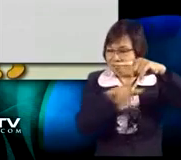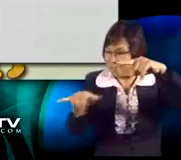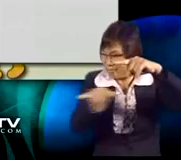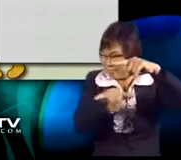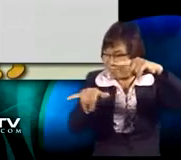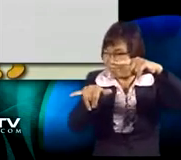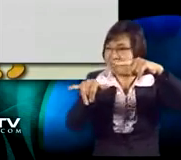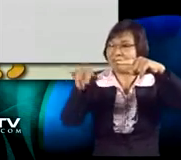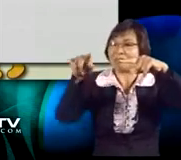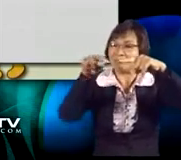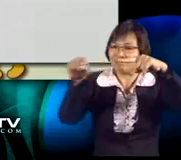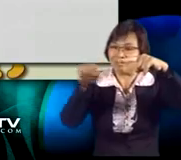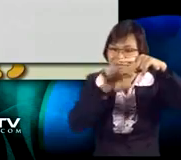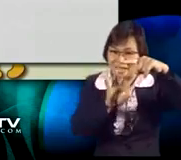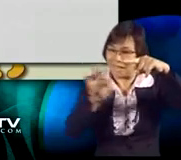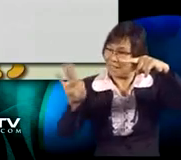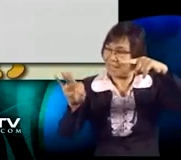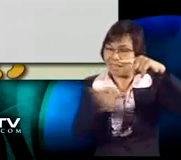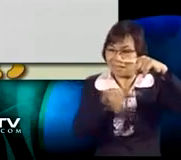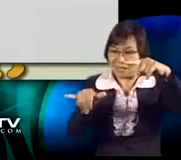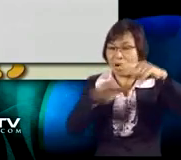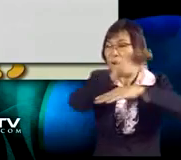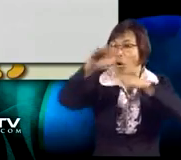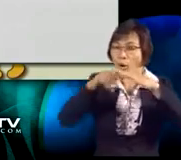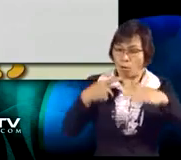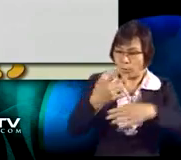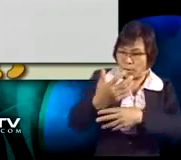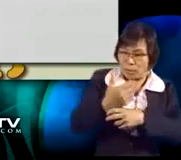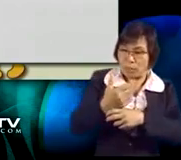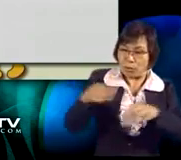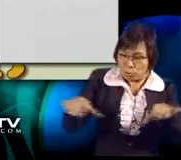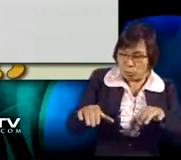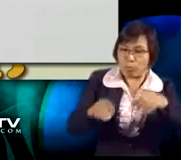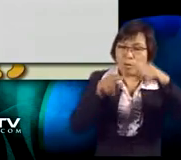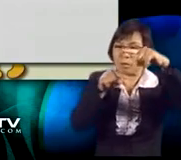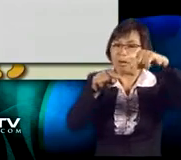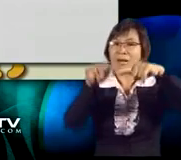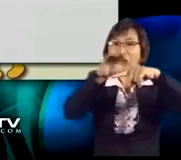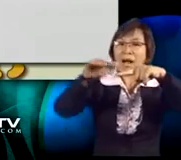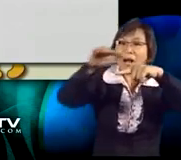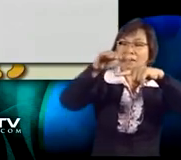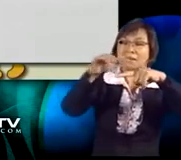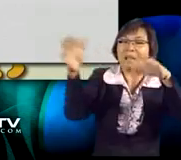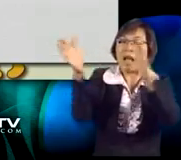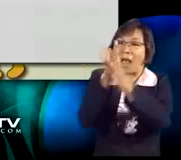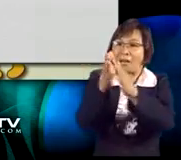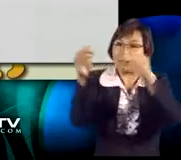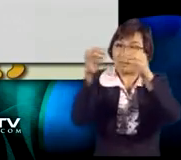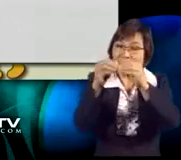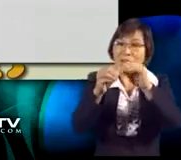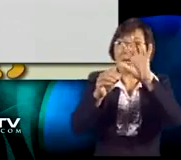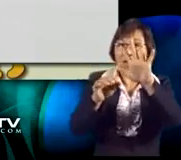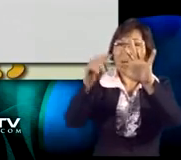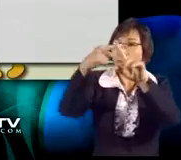at the fractions. Again, they have a common denominator. 9. So, all we do is add the